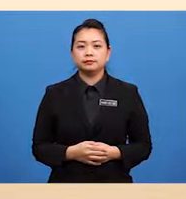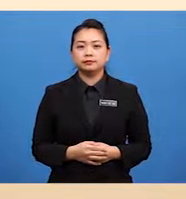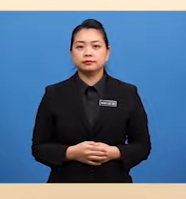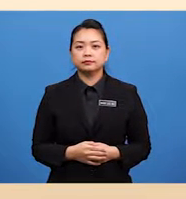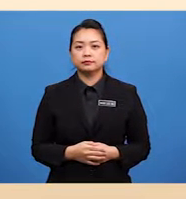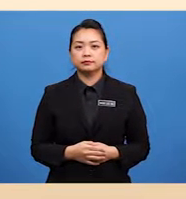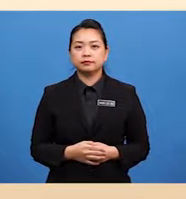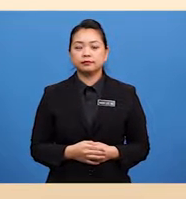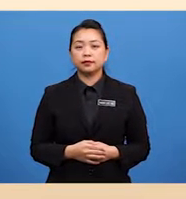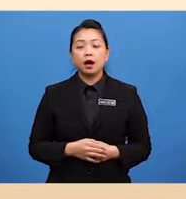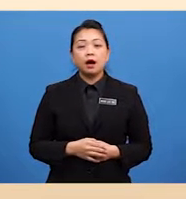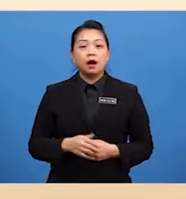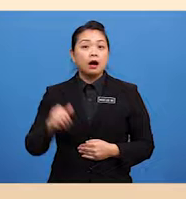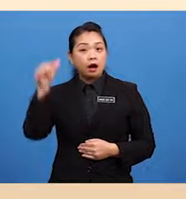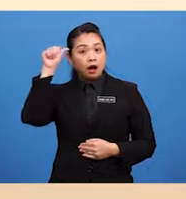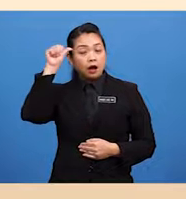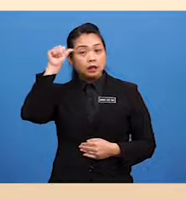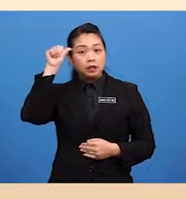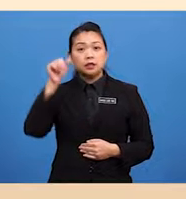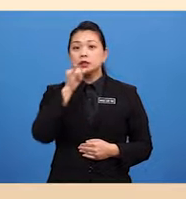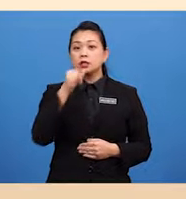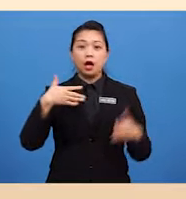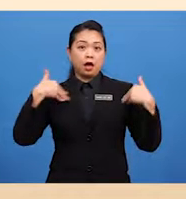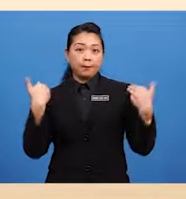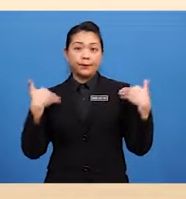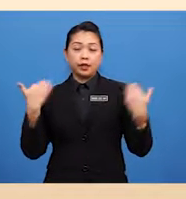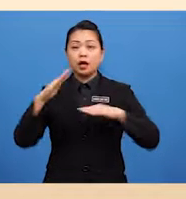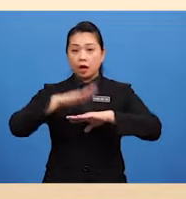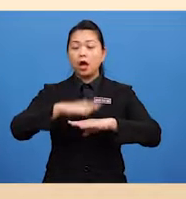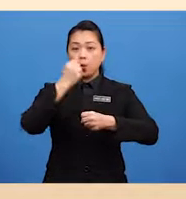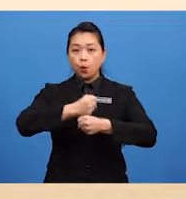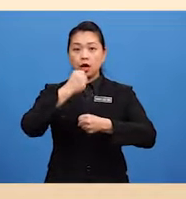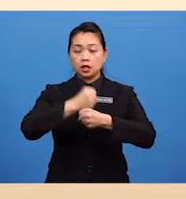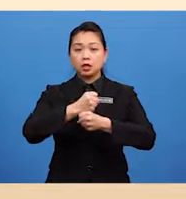Ali is happy at work today